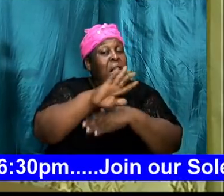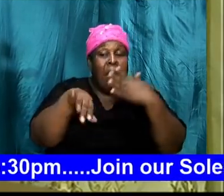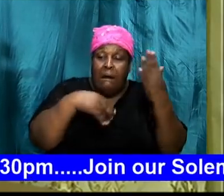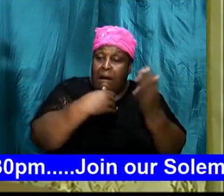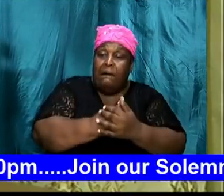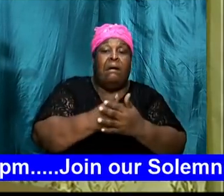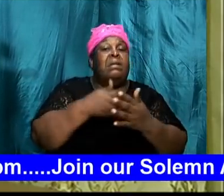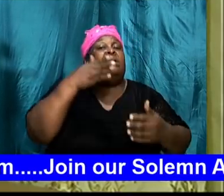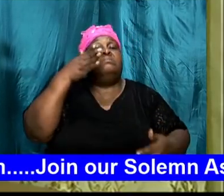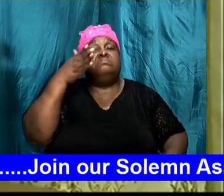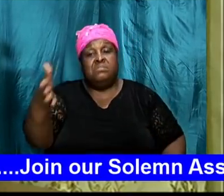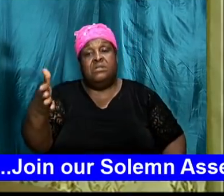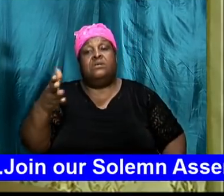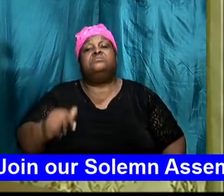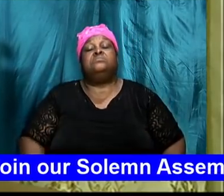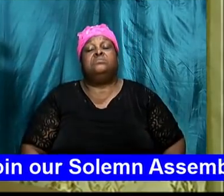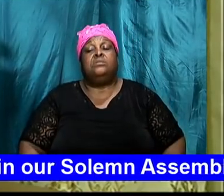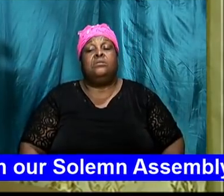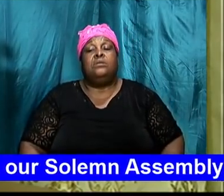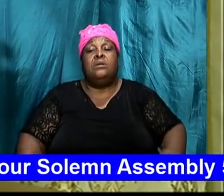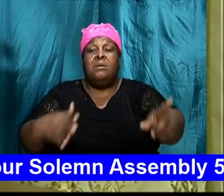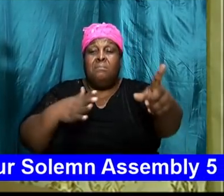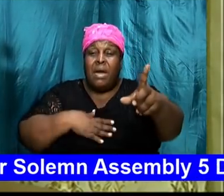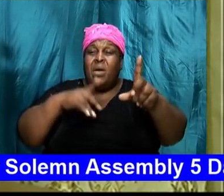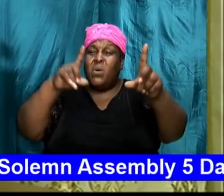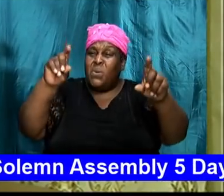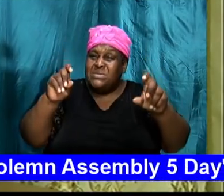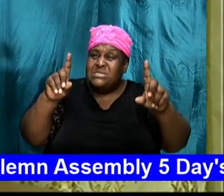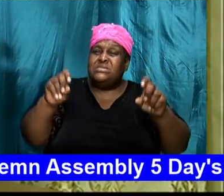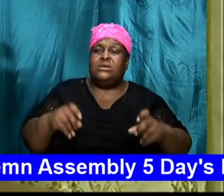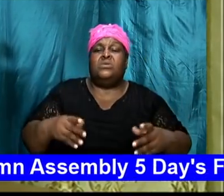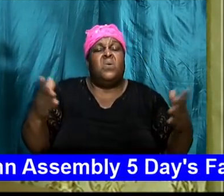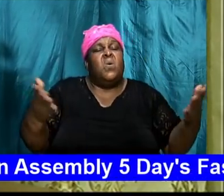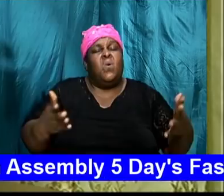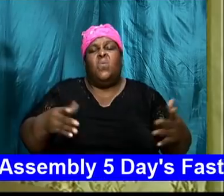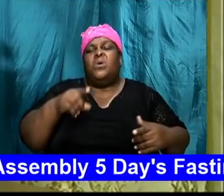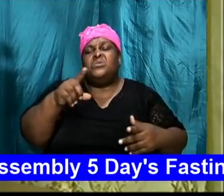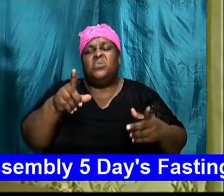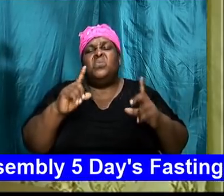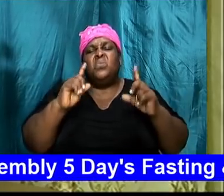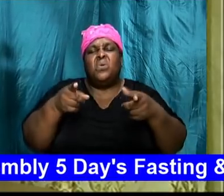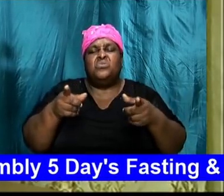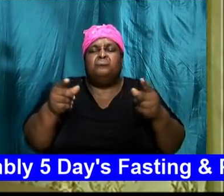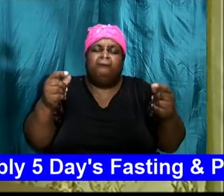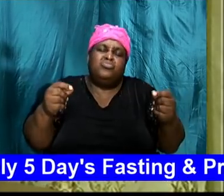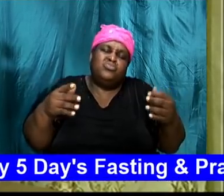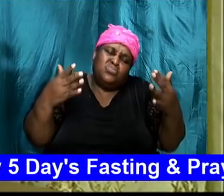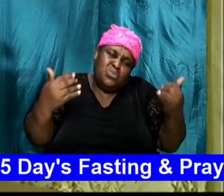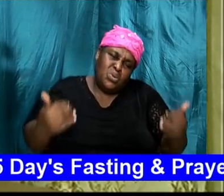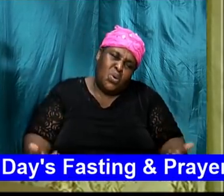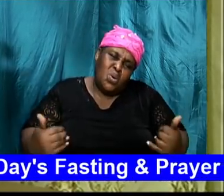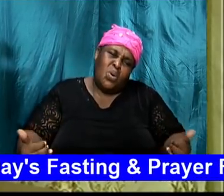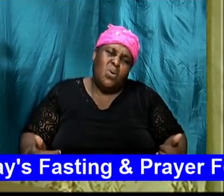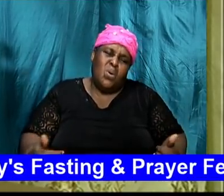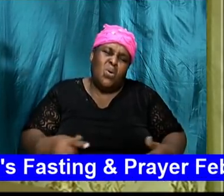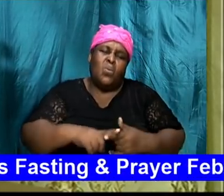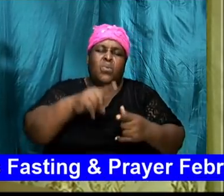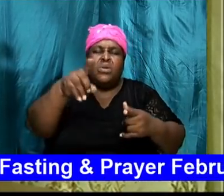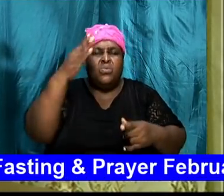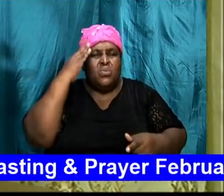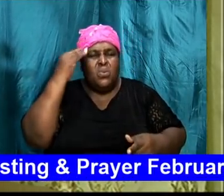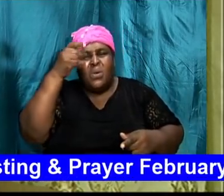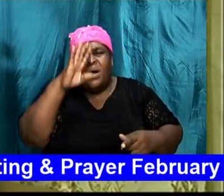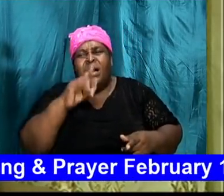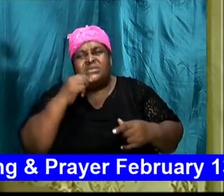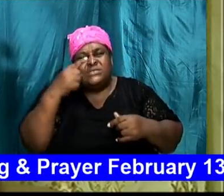question to you tonight what is it that you are going to do know that you know that God has been speaking to you